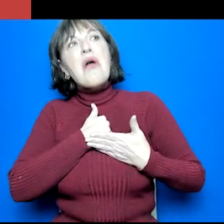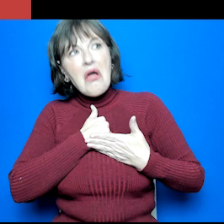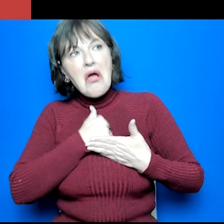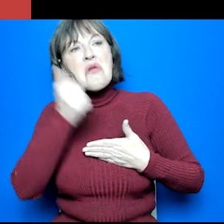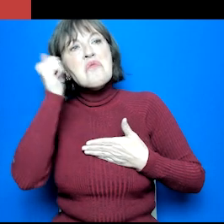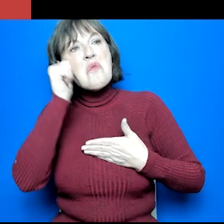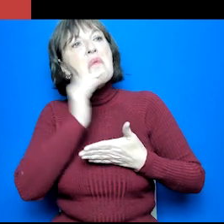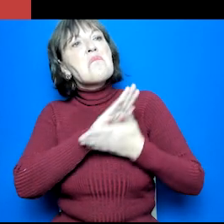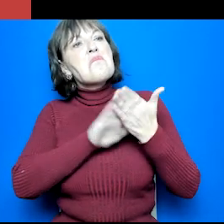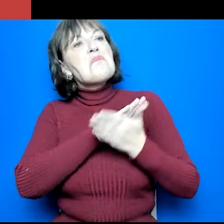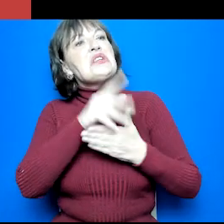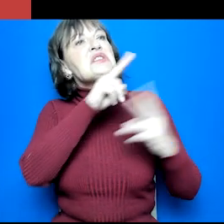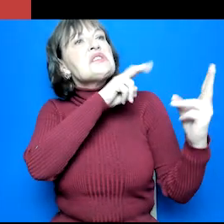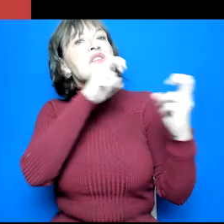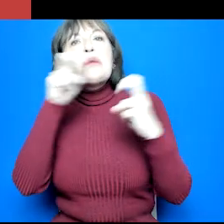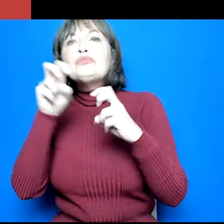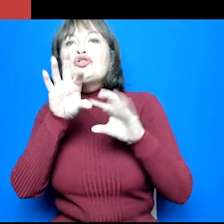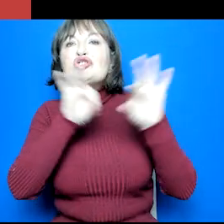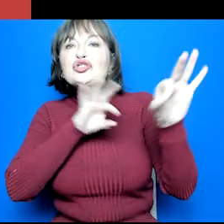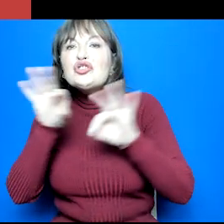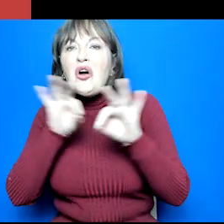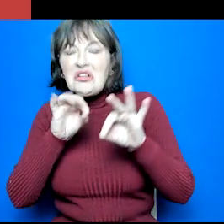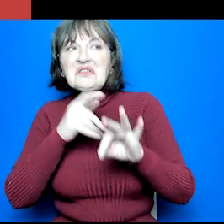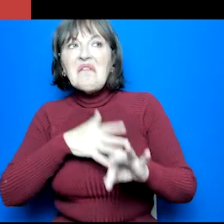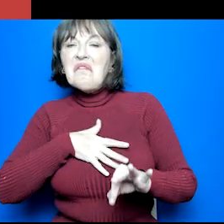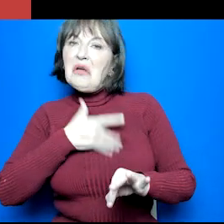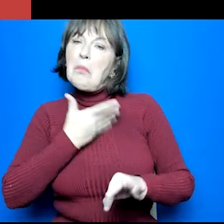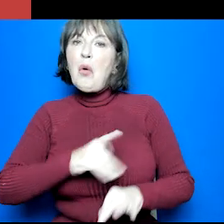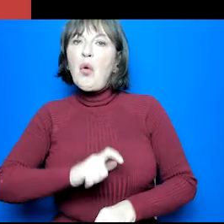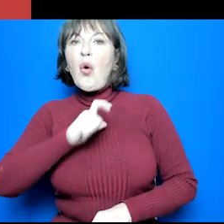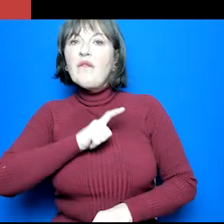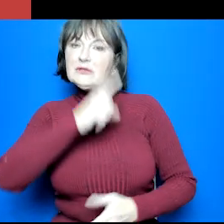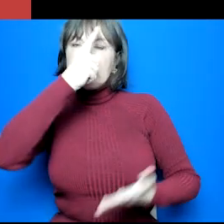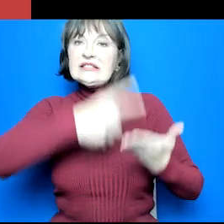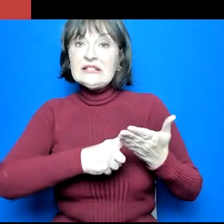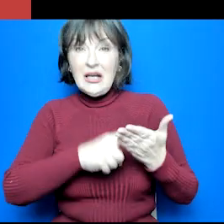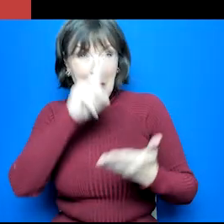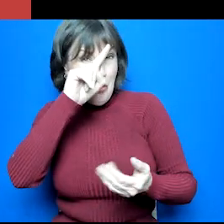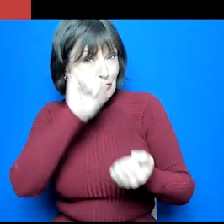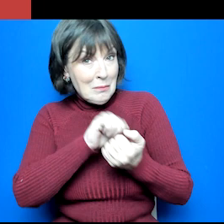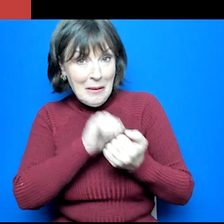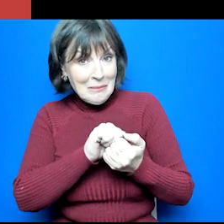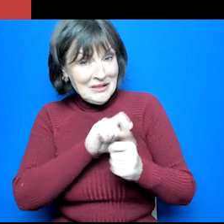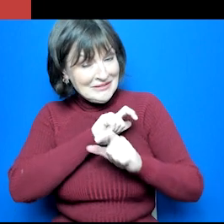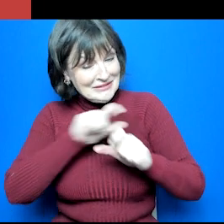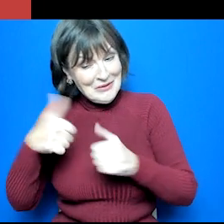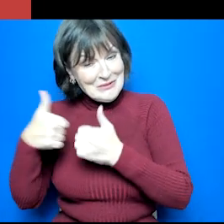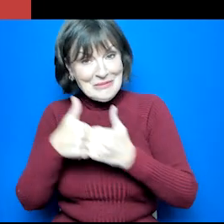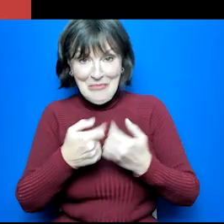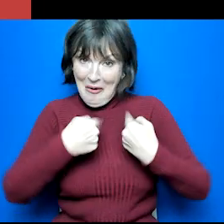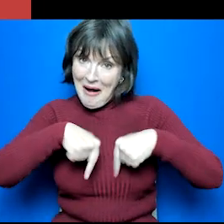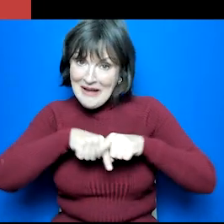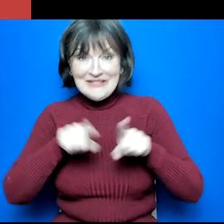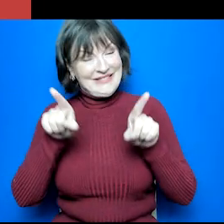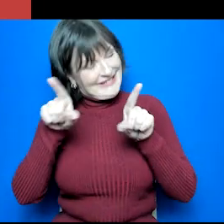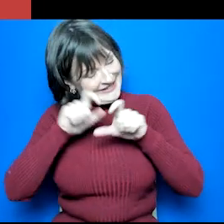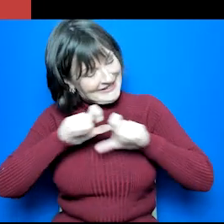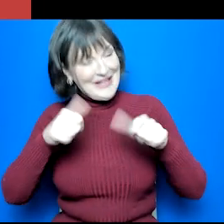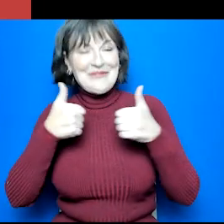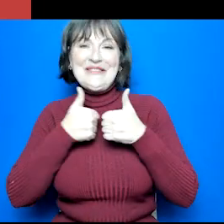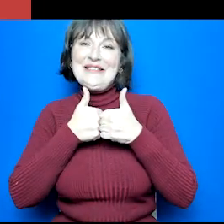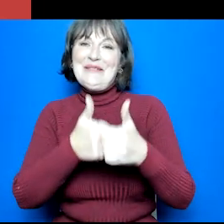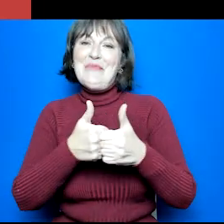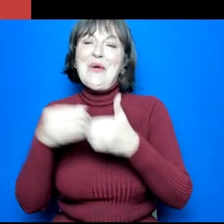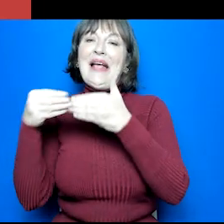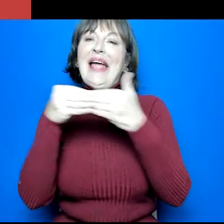support for you and your young person from us and your child's guidance or pastoral support teacher. Usually there'll be an opportunity to discuss